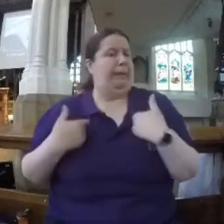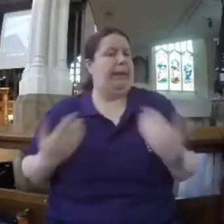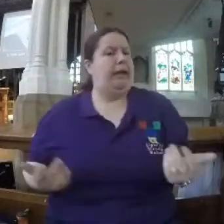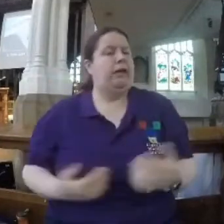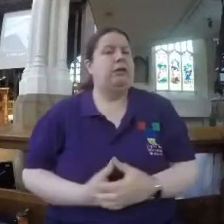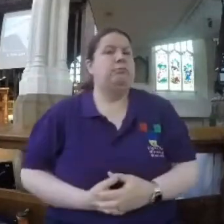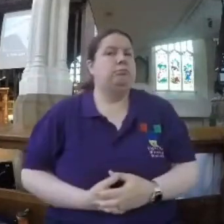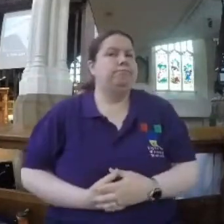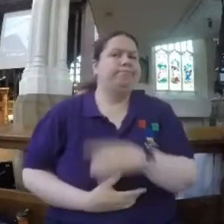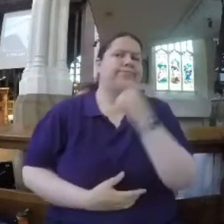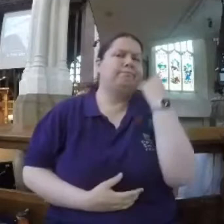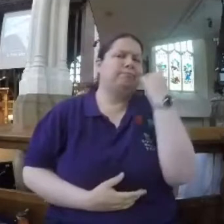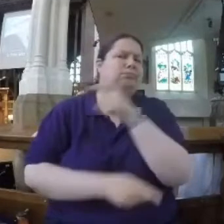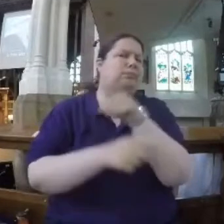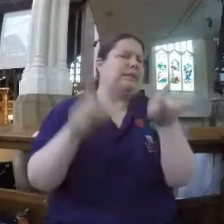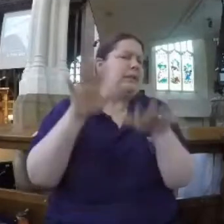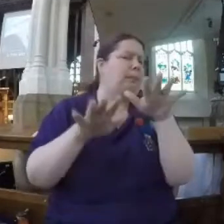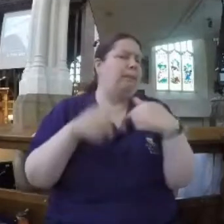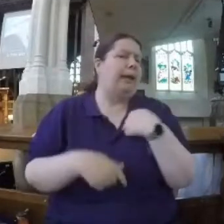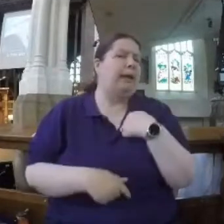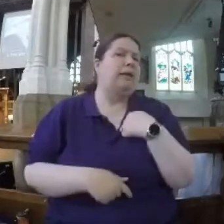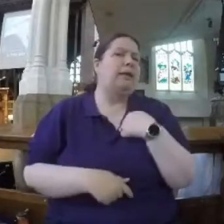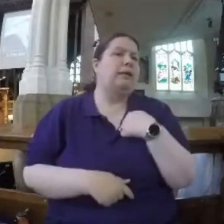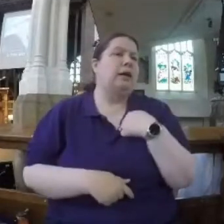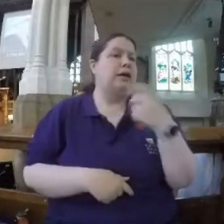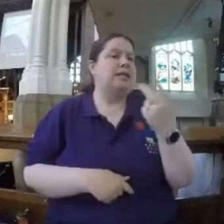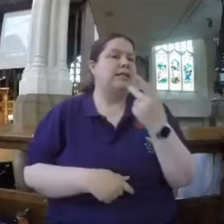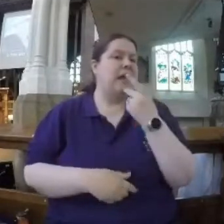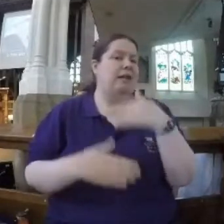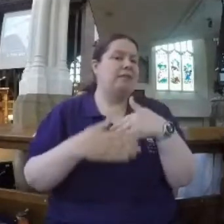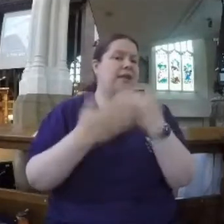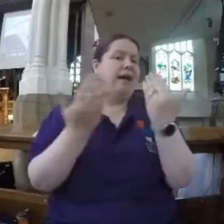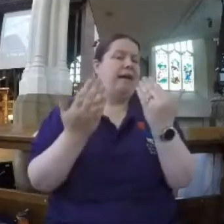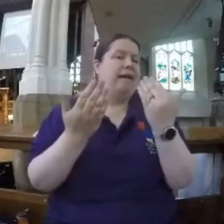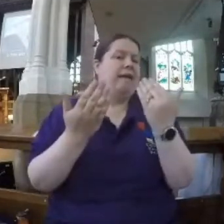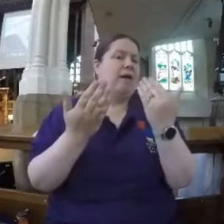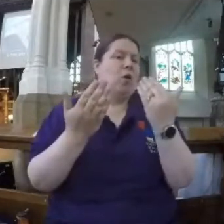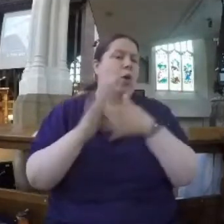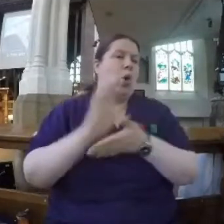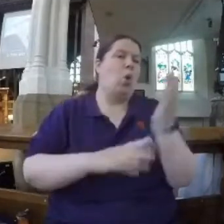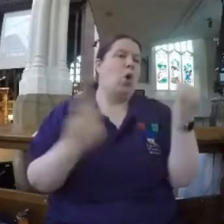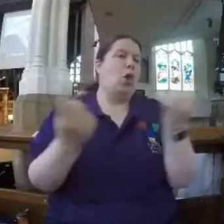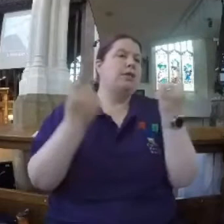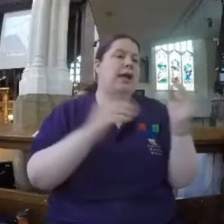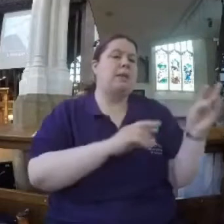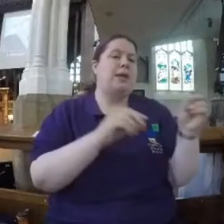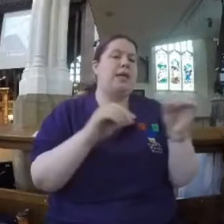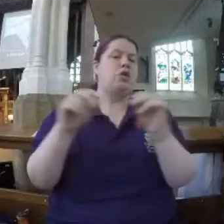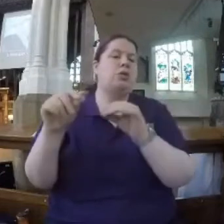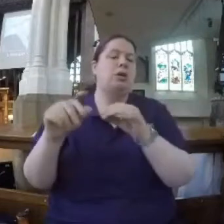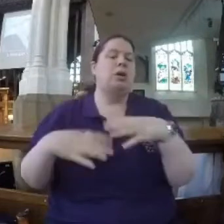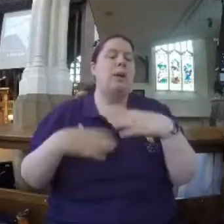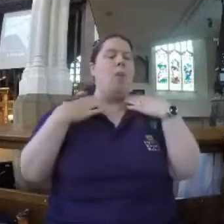I wonder if you're a bit like me. That on the second day of a beach holiday, you ache.